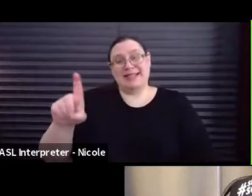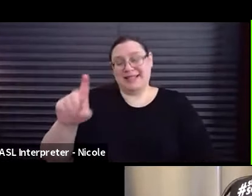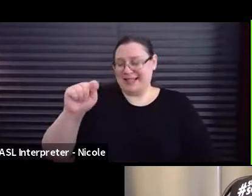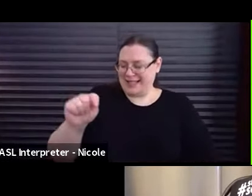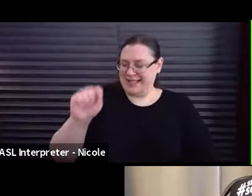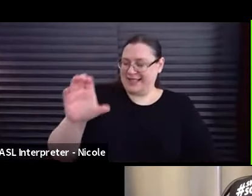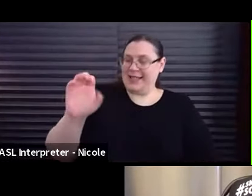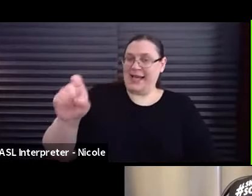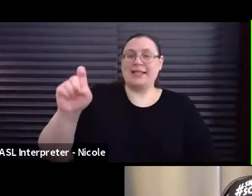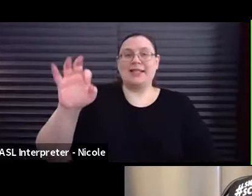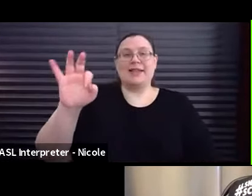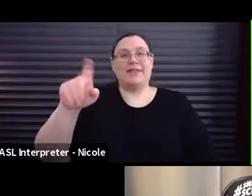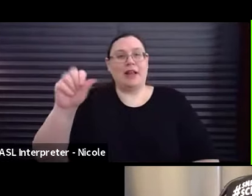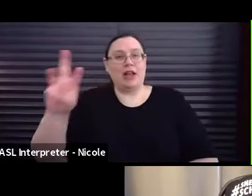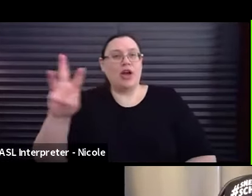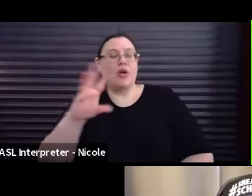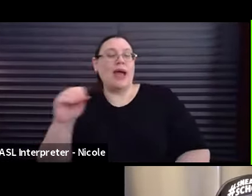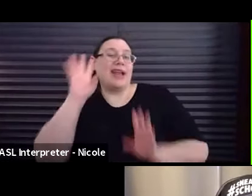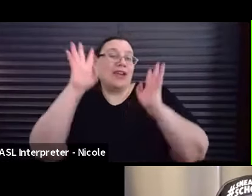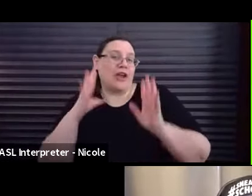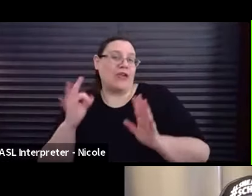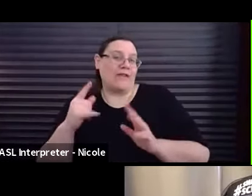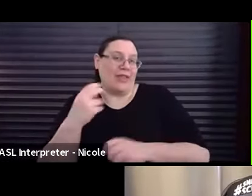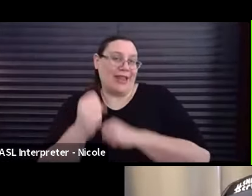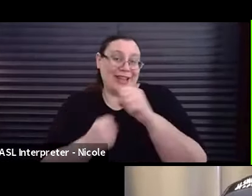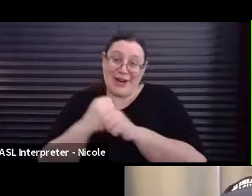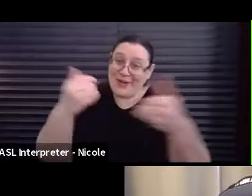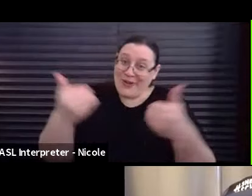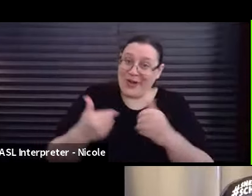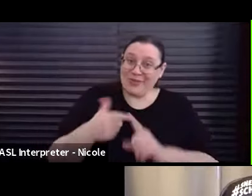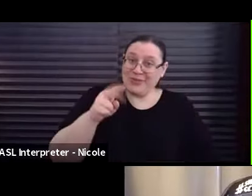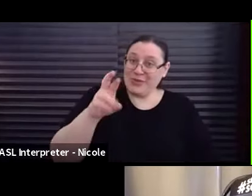AD Color-nominated Innovator of the Year. Welcome, Troy.